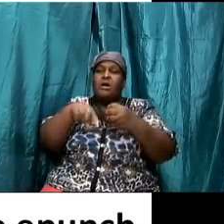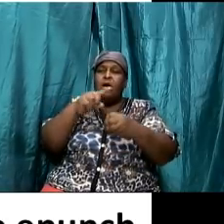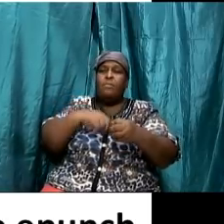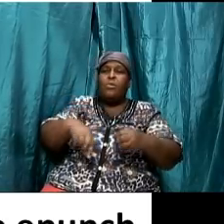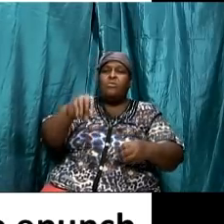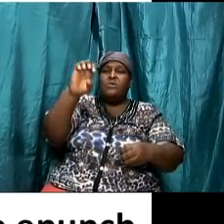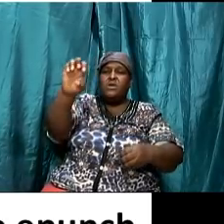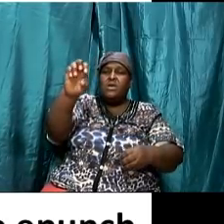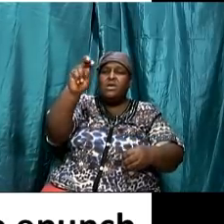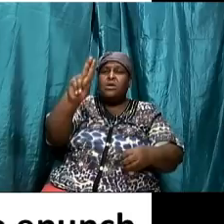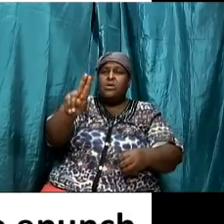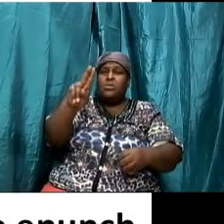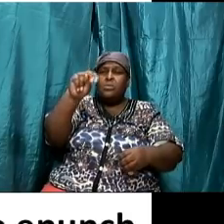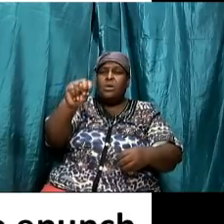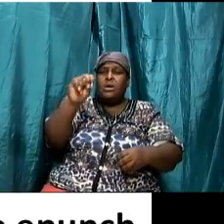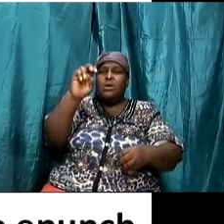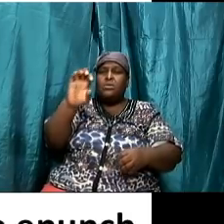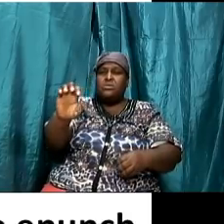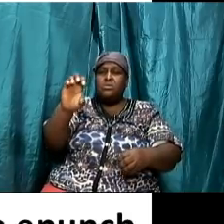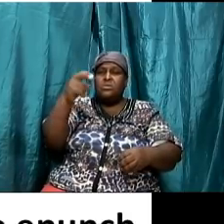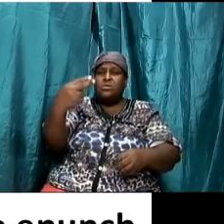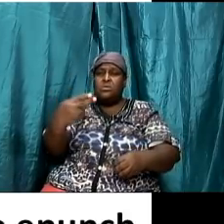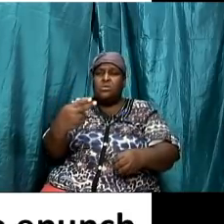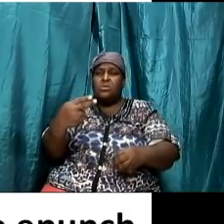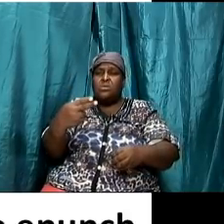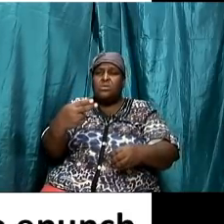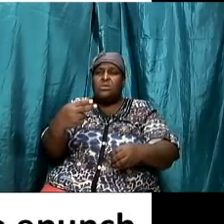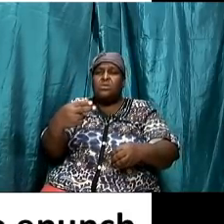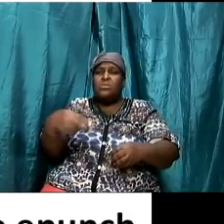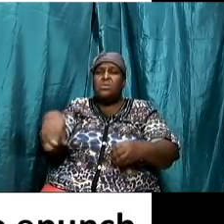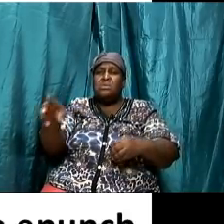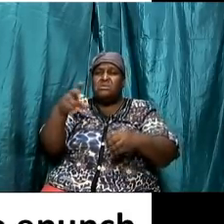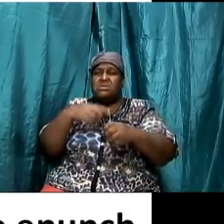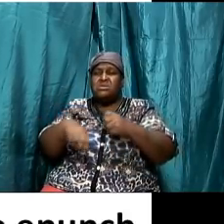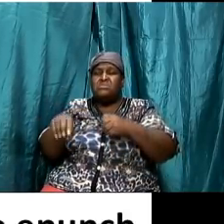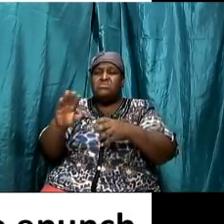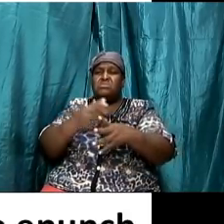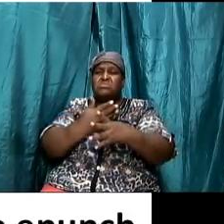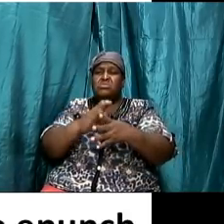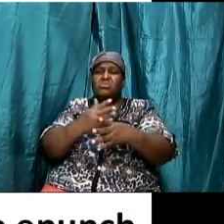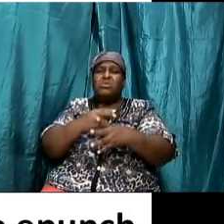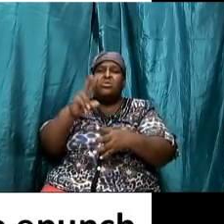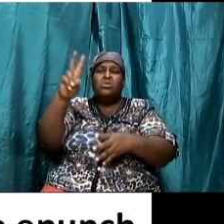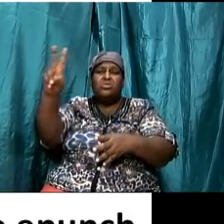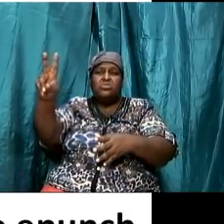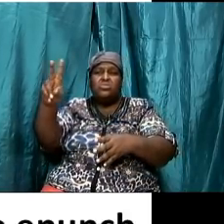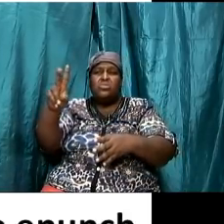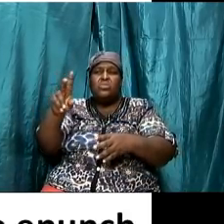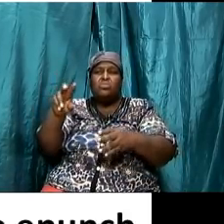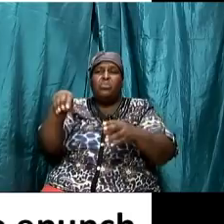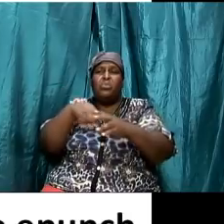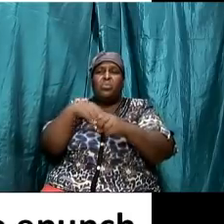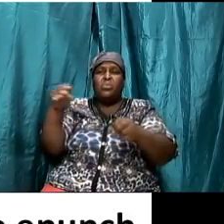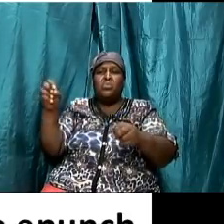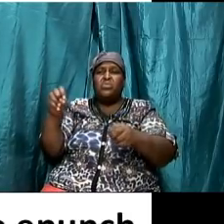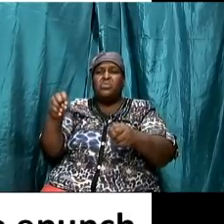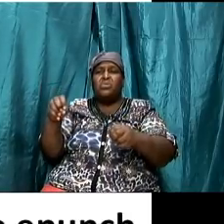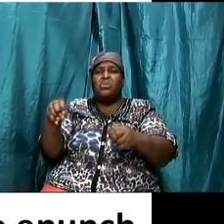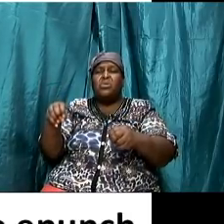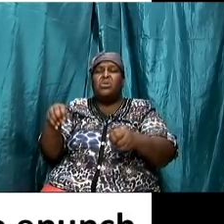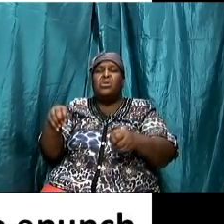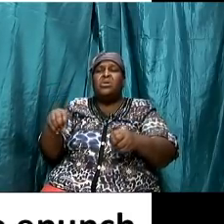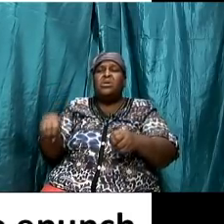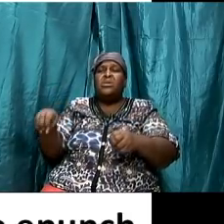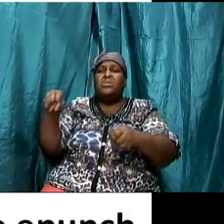similarity between these two group of persons one the eunuch and the gentiles were excluded from